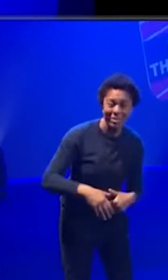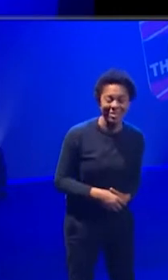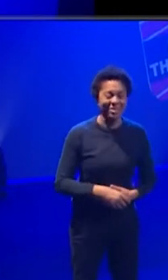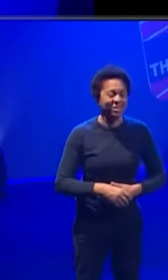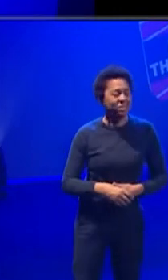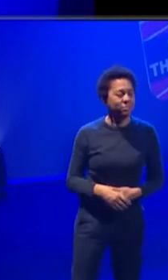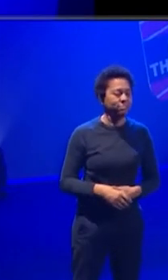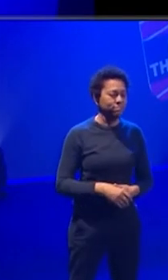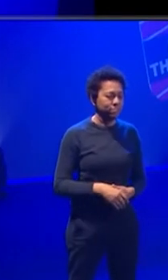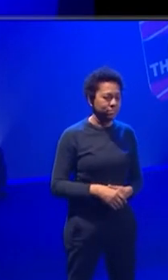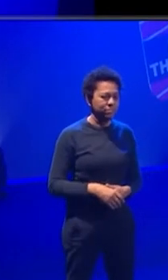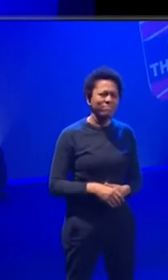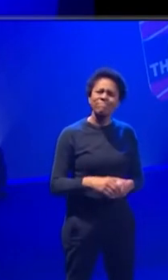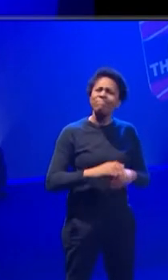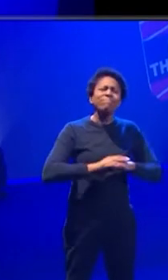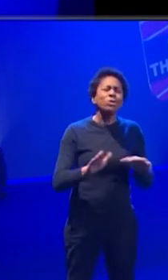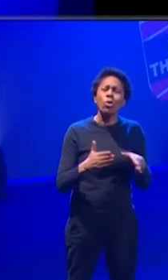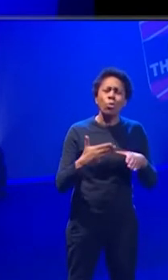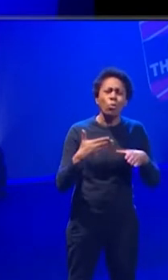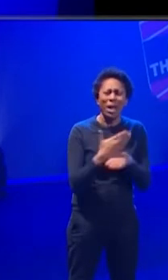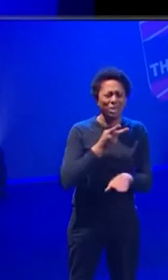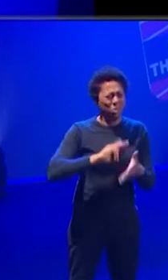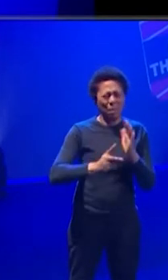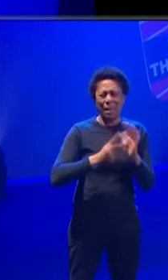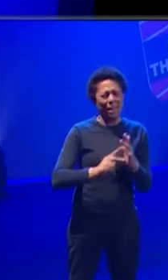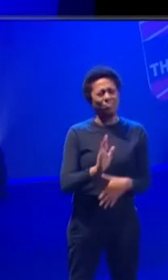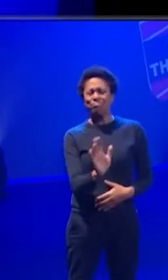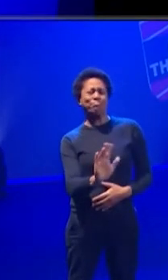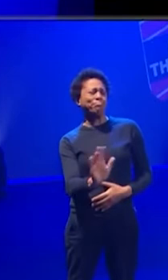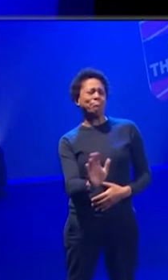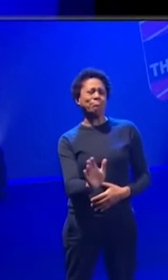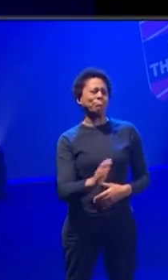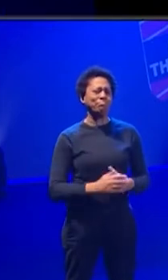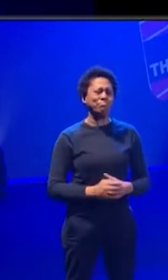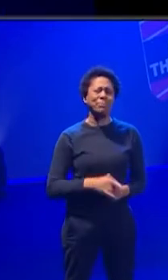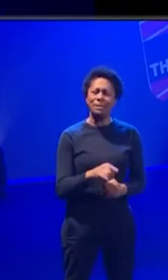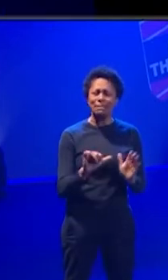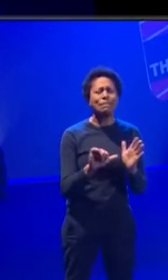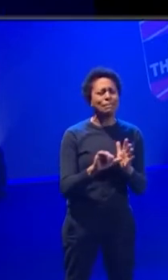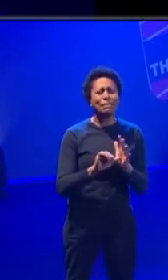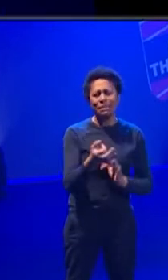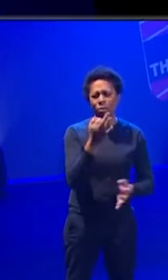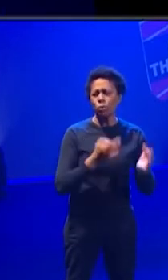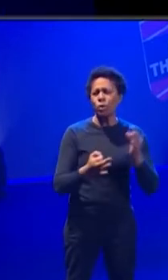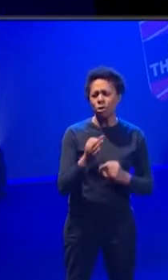I don't think there's an action plan. I mean, that's quite a difficult question because I think